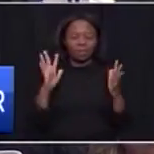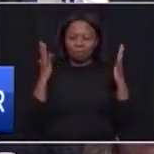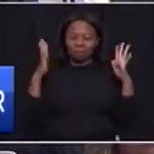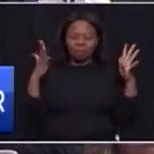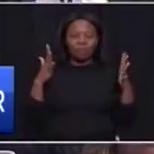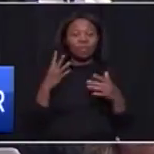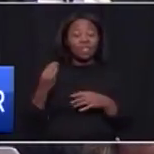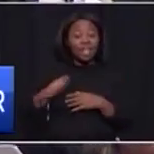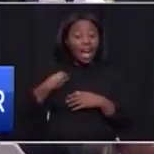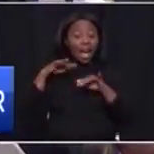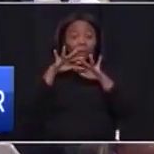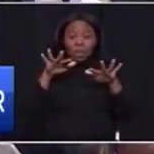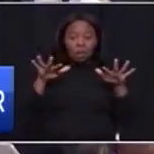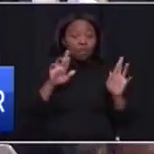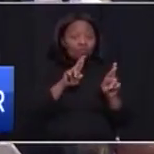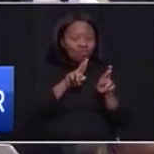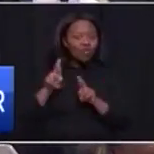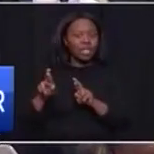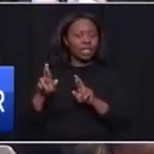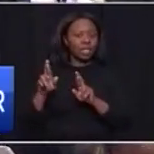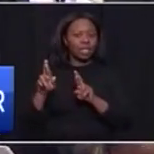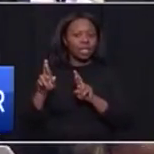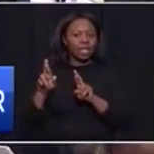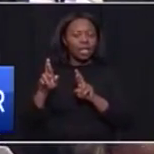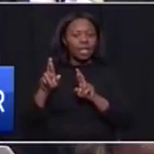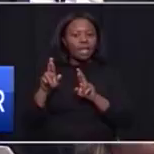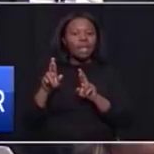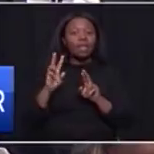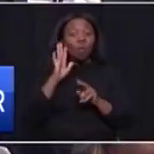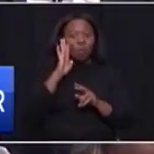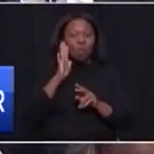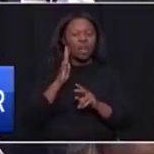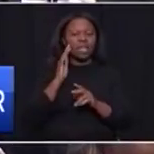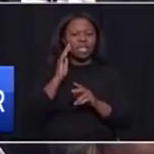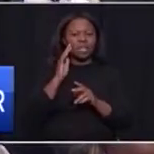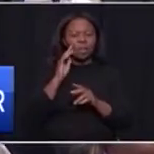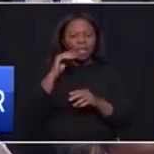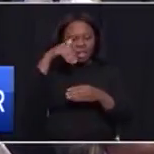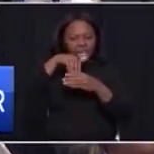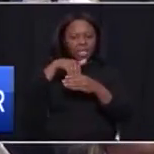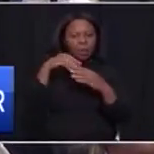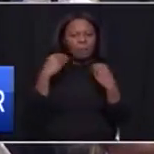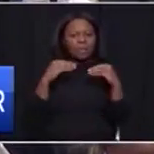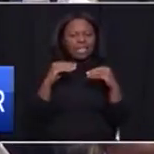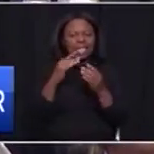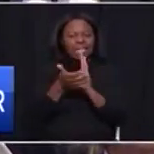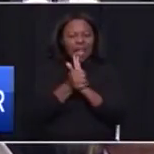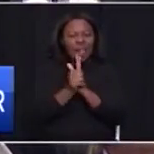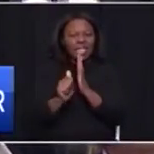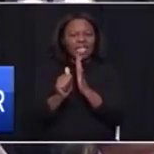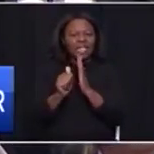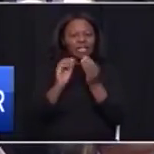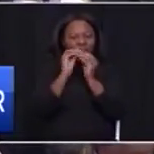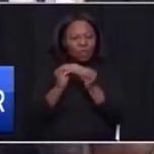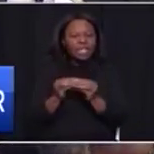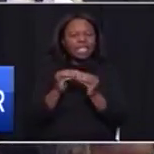Young people are ready. They will be equipped with artisan skills. And our artisan training program that's